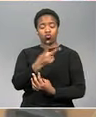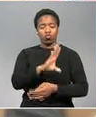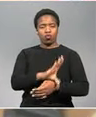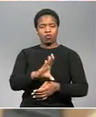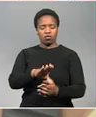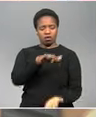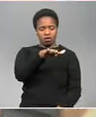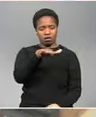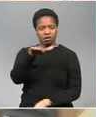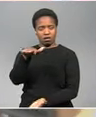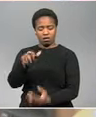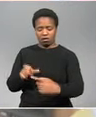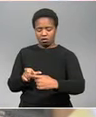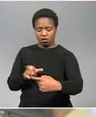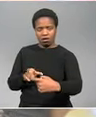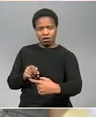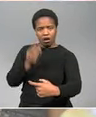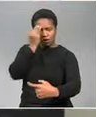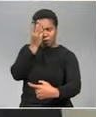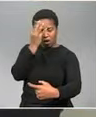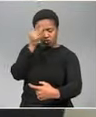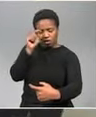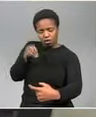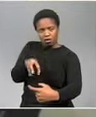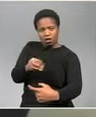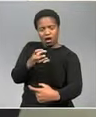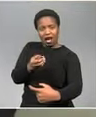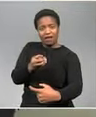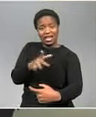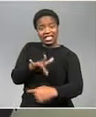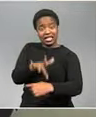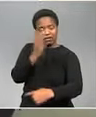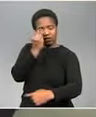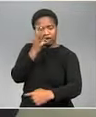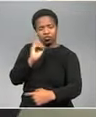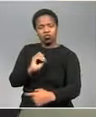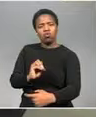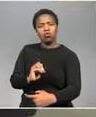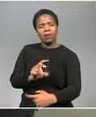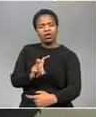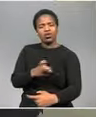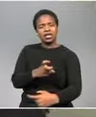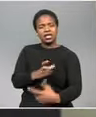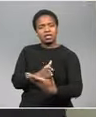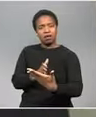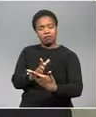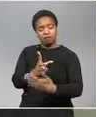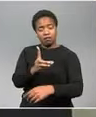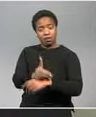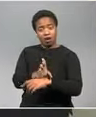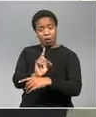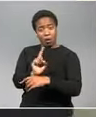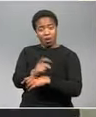and an external hard drive were taken it contained sensitive information including data on all